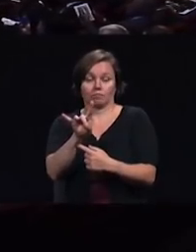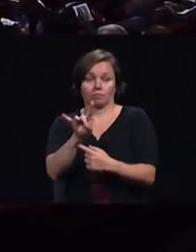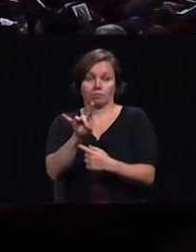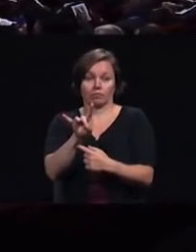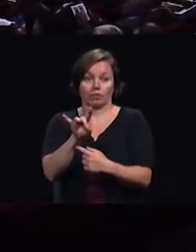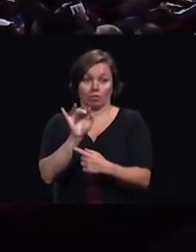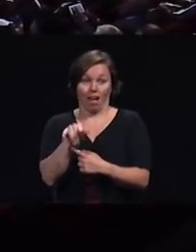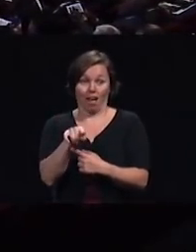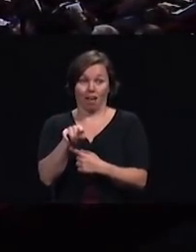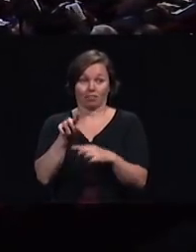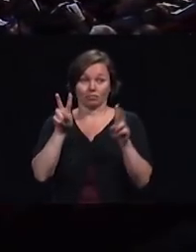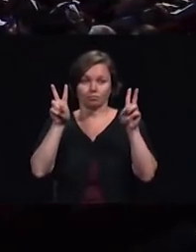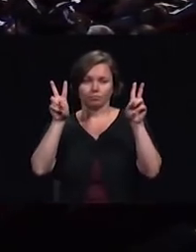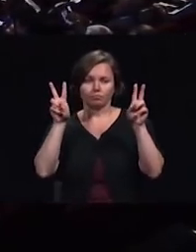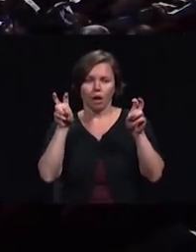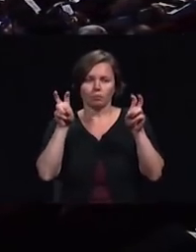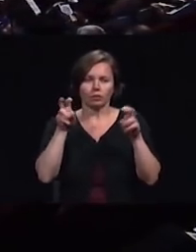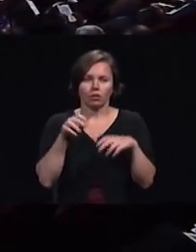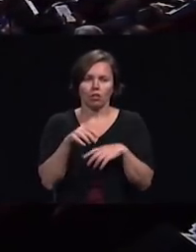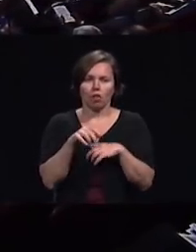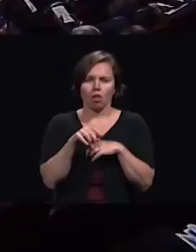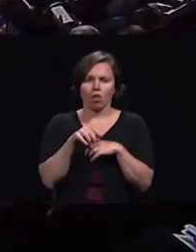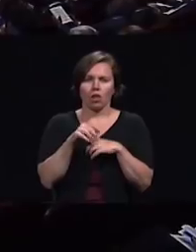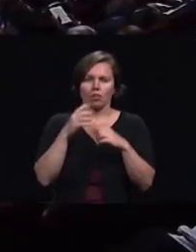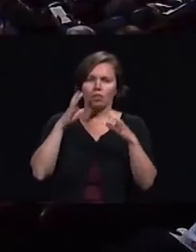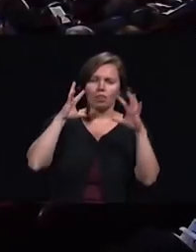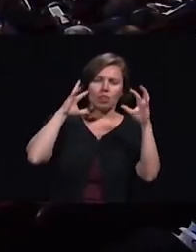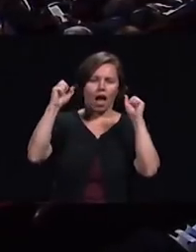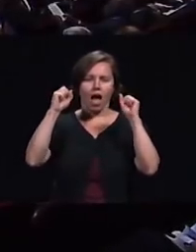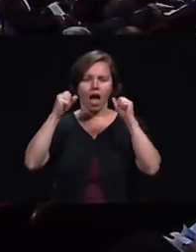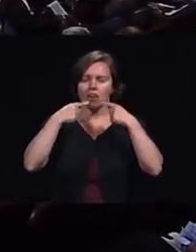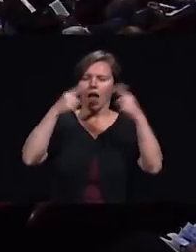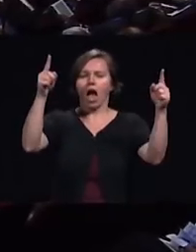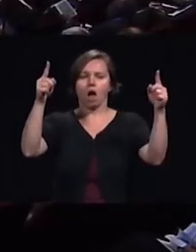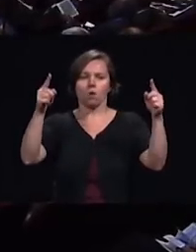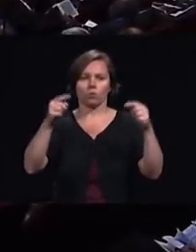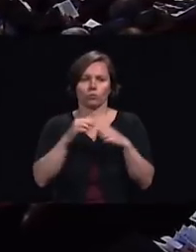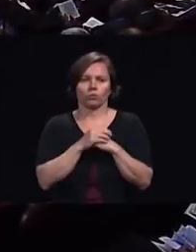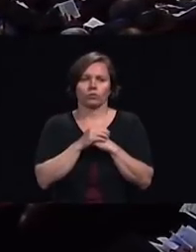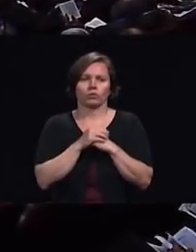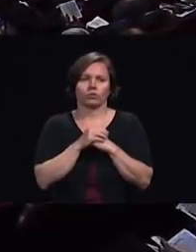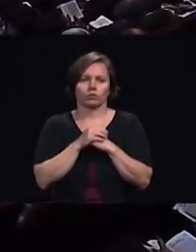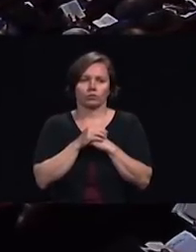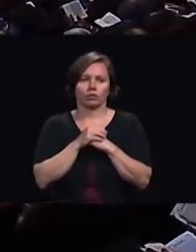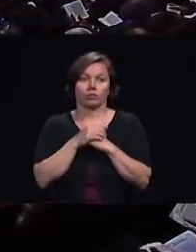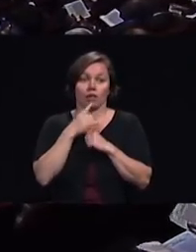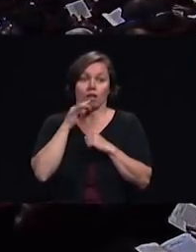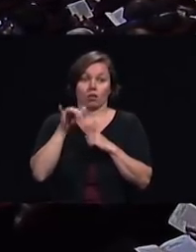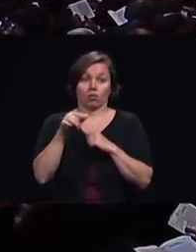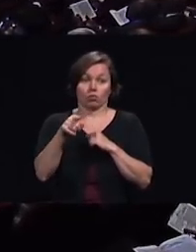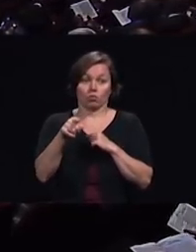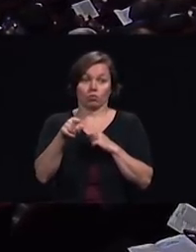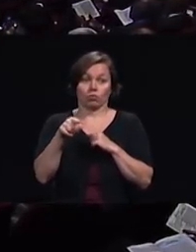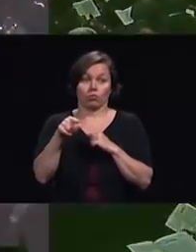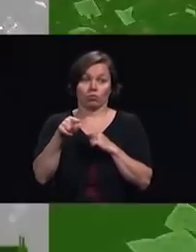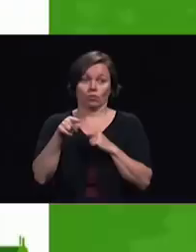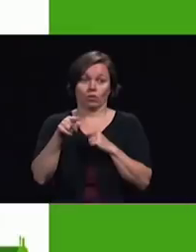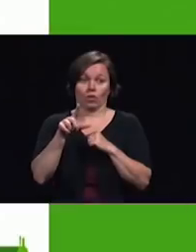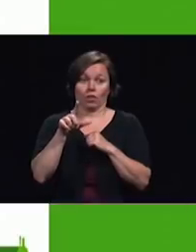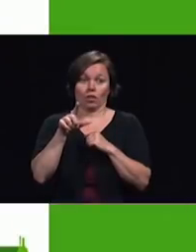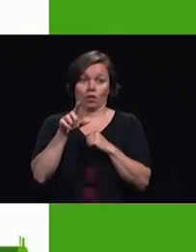The Loud Cry page 208 indicates that during the loud cry